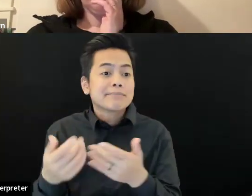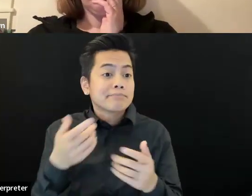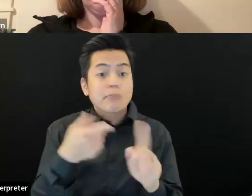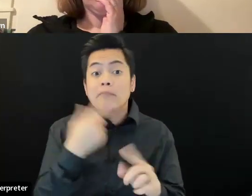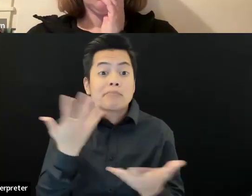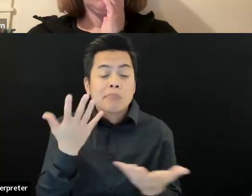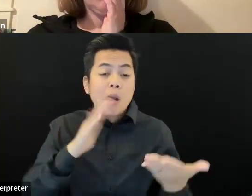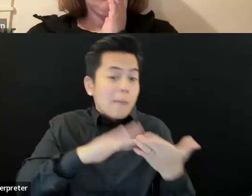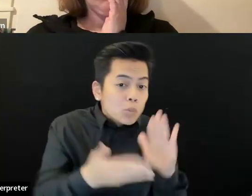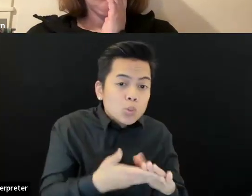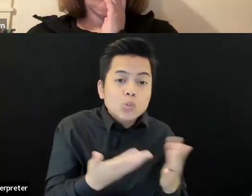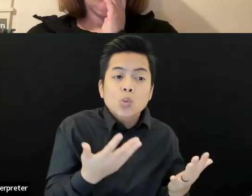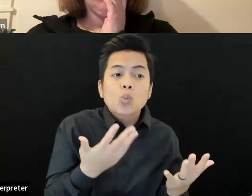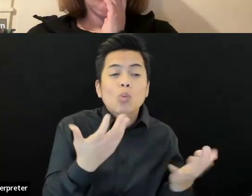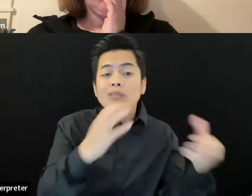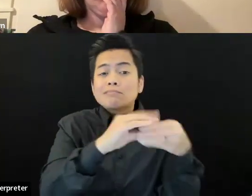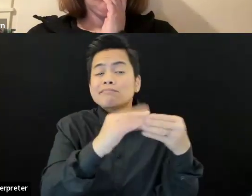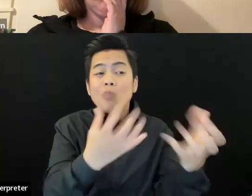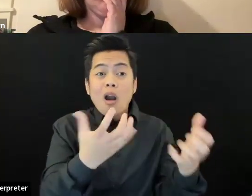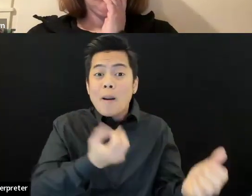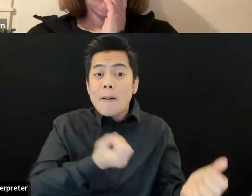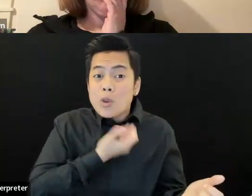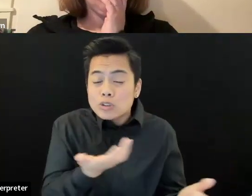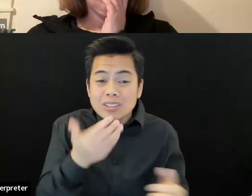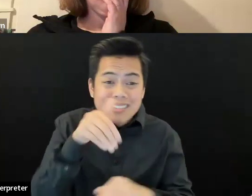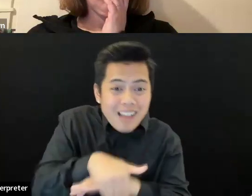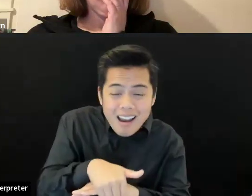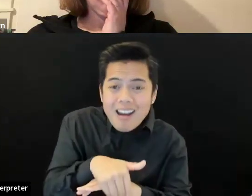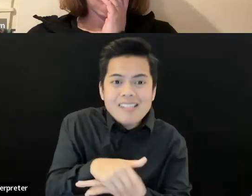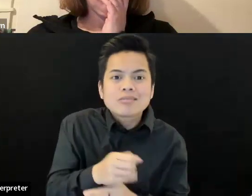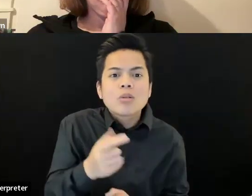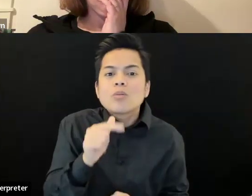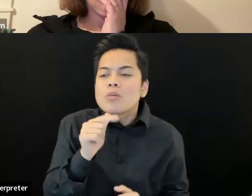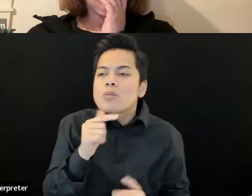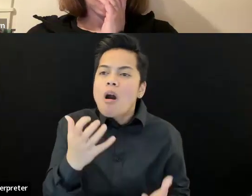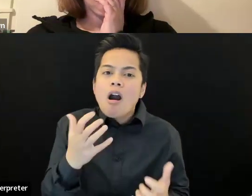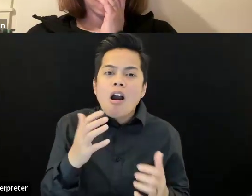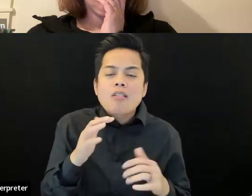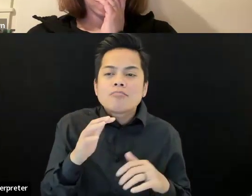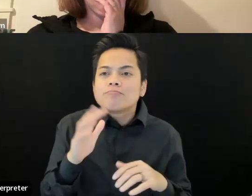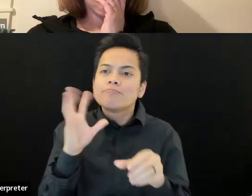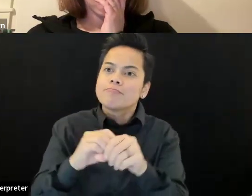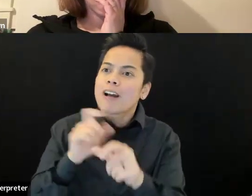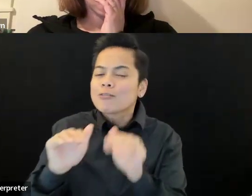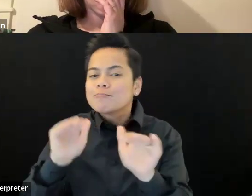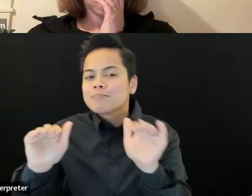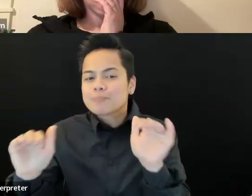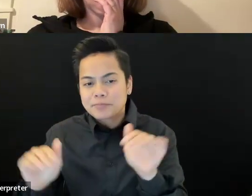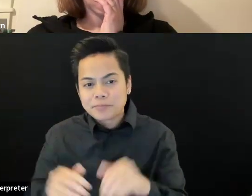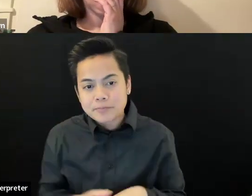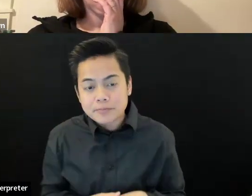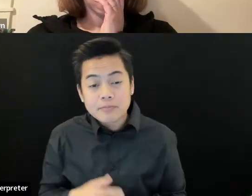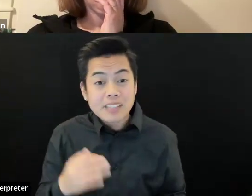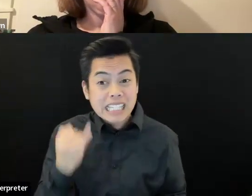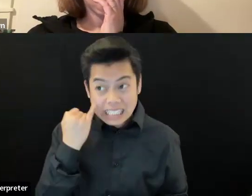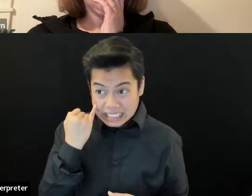And, um, um, I spoke about this earlier. I'm not sure if you're on yet, but I bet one of the things that'll happen pretty early on, uh, as we're getting